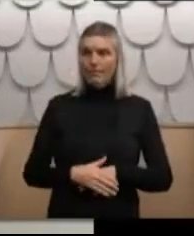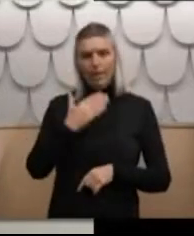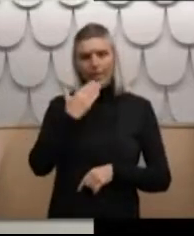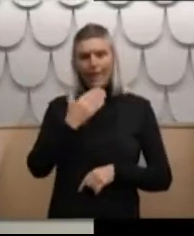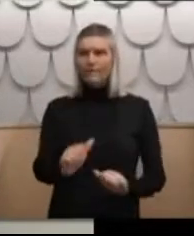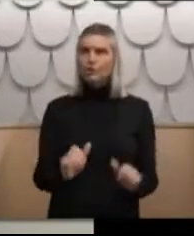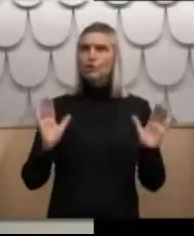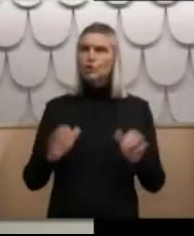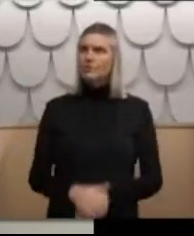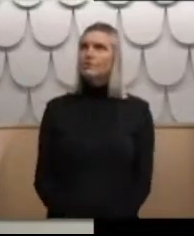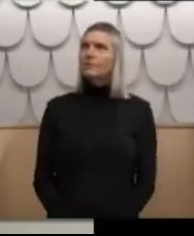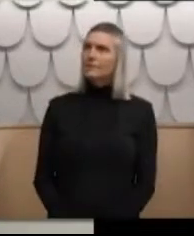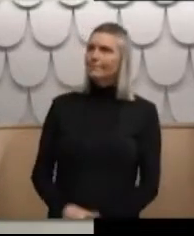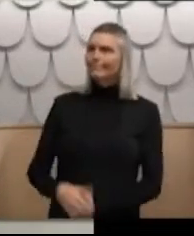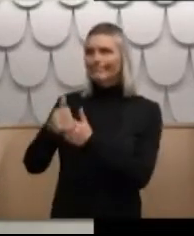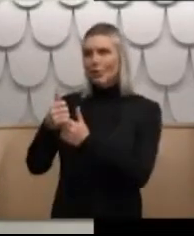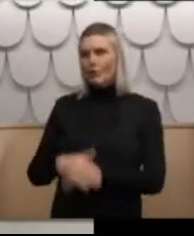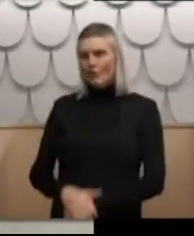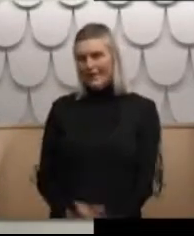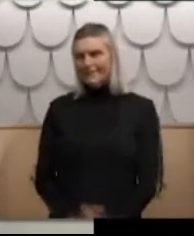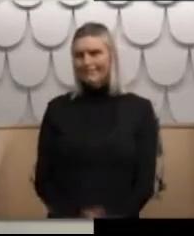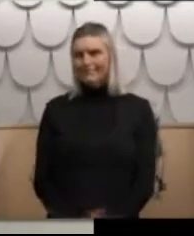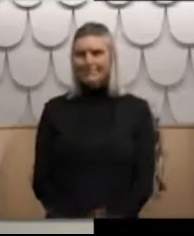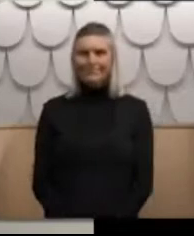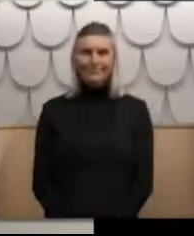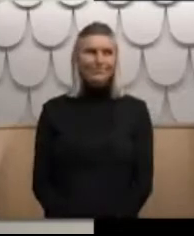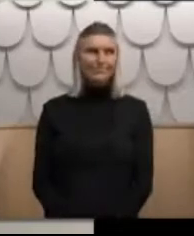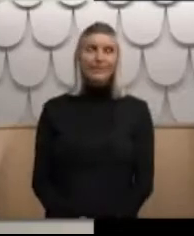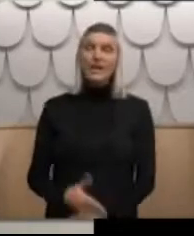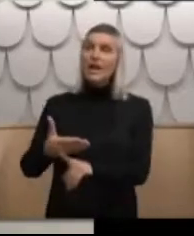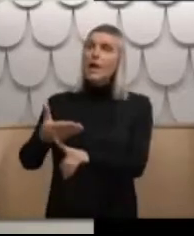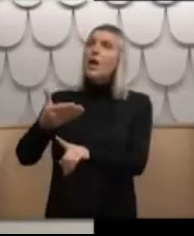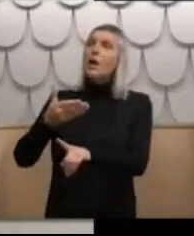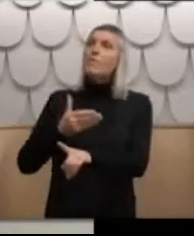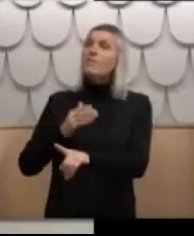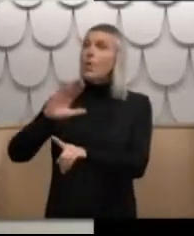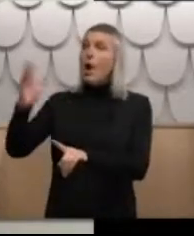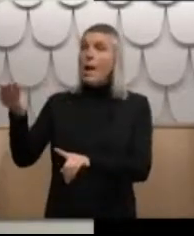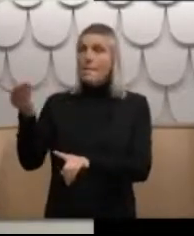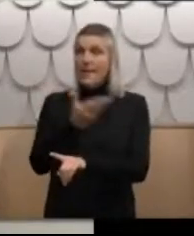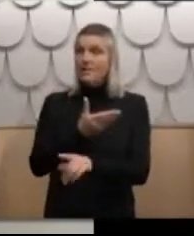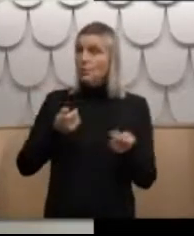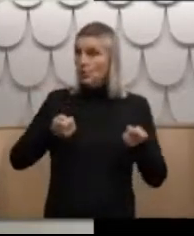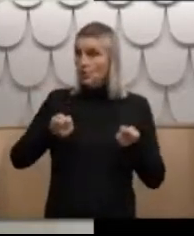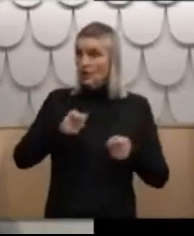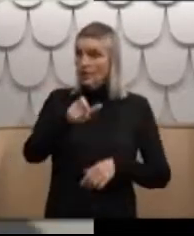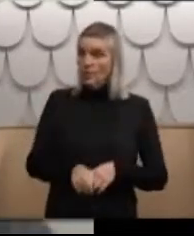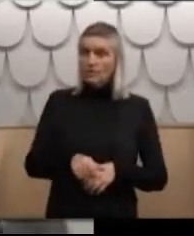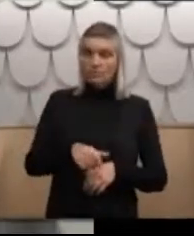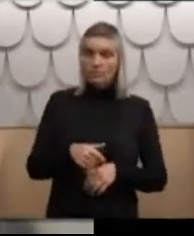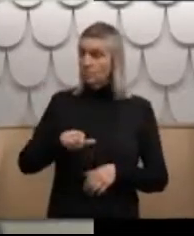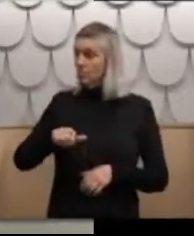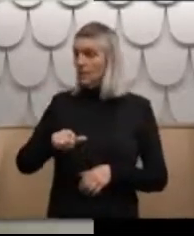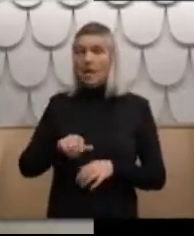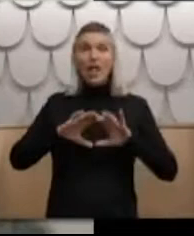Kia ora, Fred. E mihi ana ki a koe e nā kupu. Before I pass it back to our Chair, the Commissioners may have some